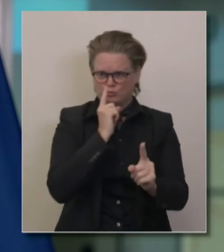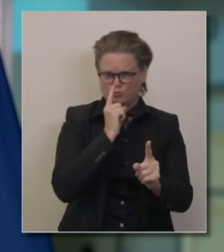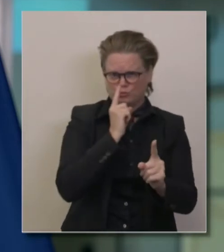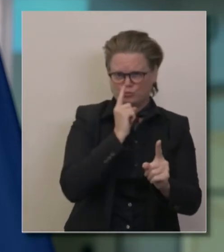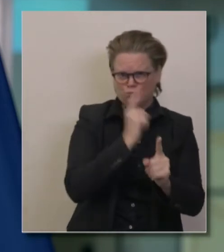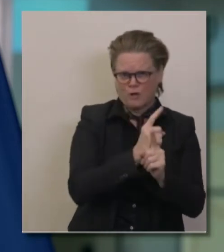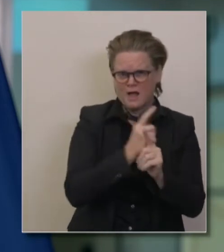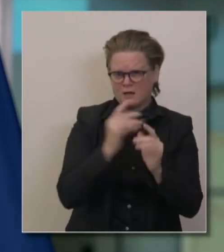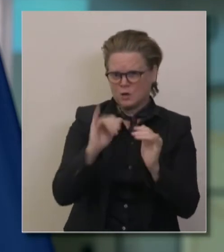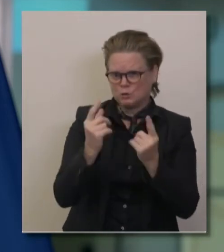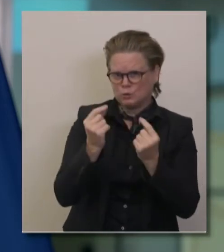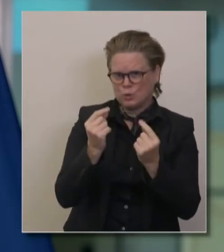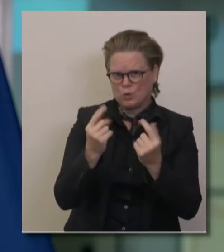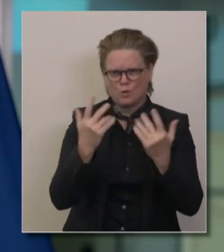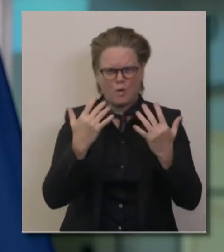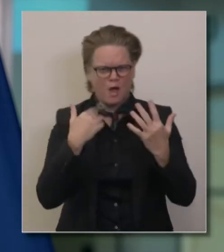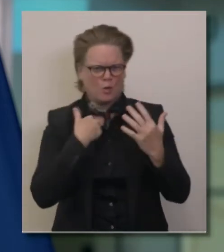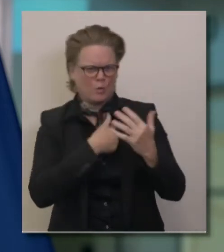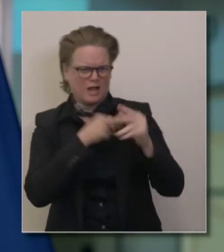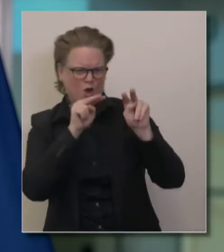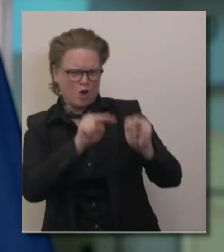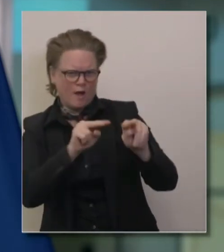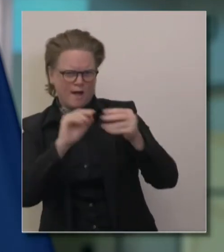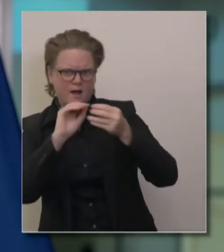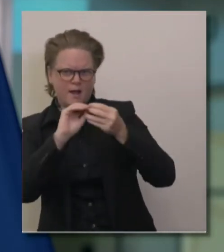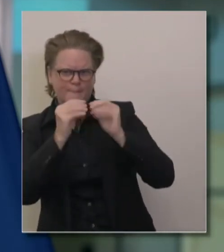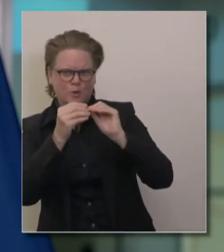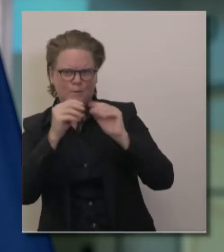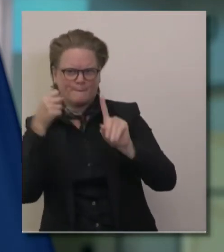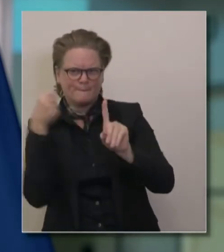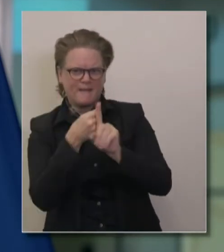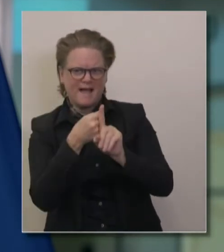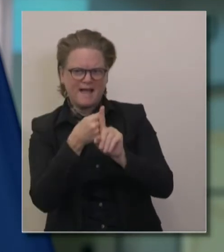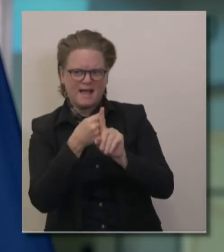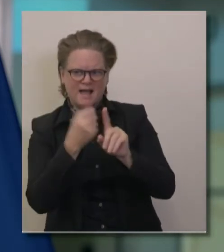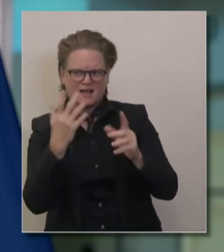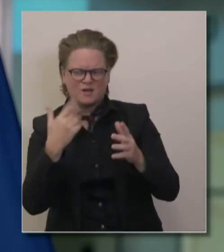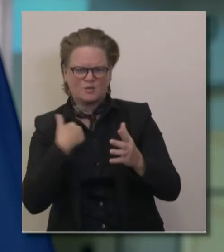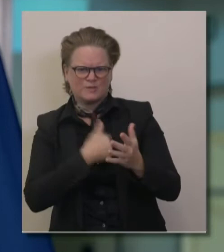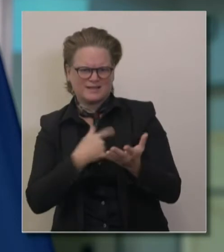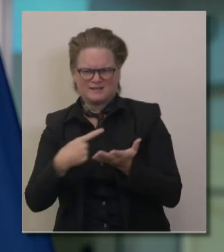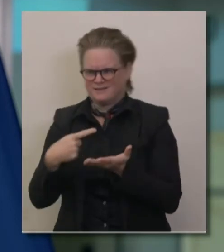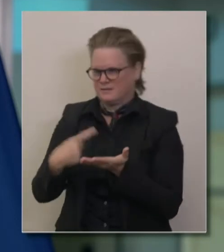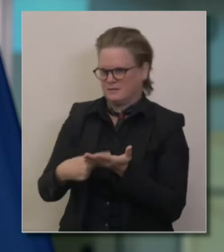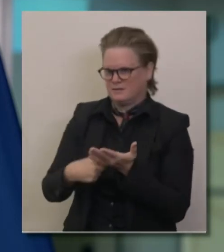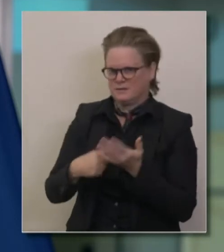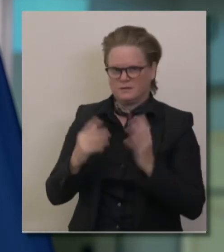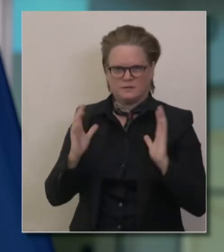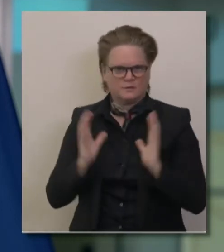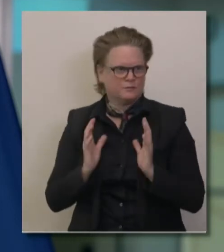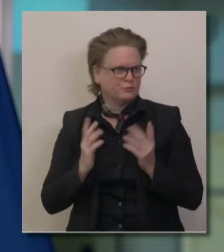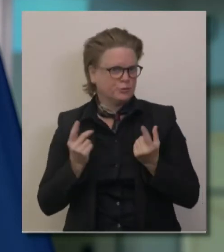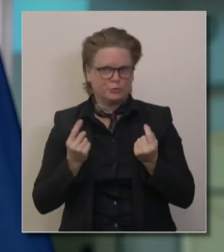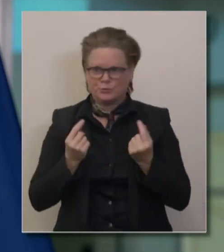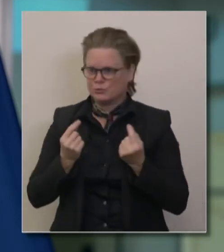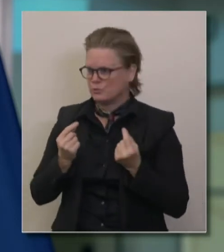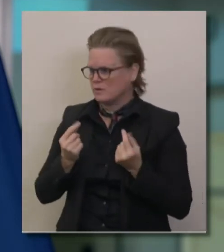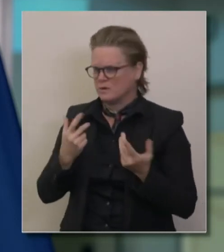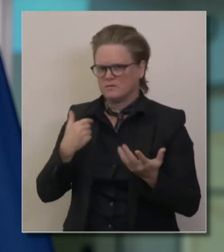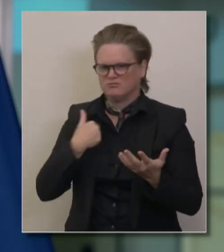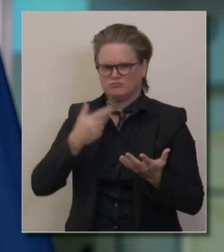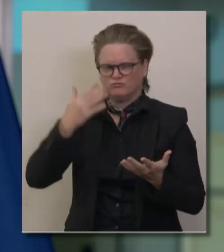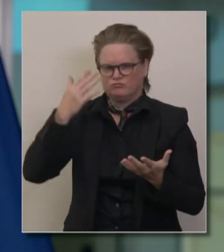mentioned throughout to determine what we would do. We know that this, these various restrictions are a hardship for people.